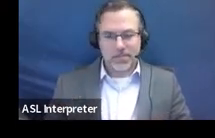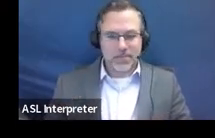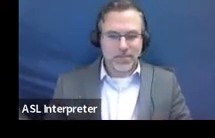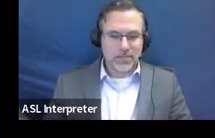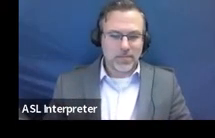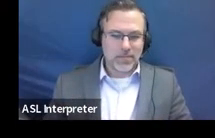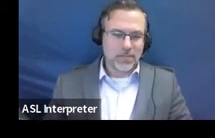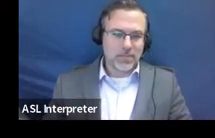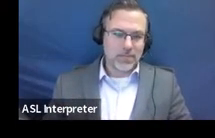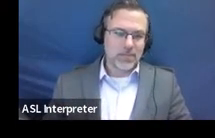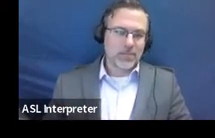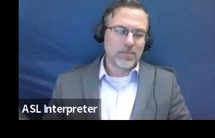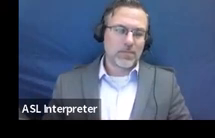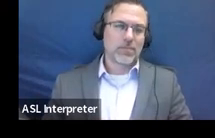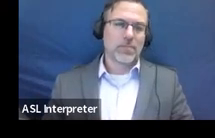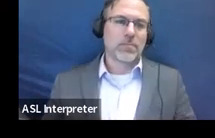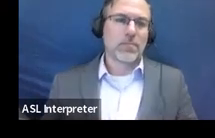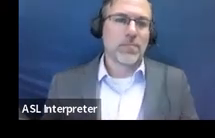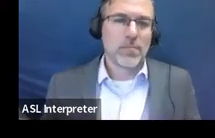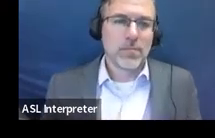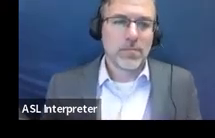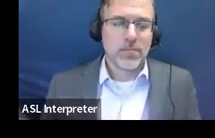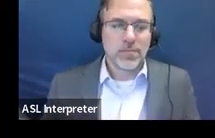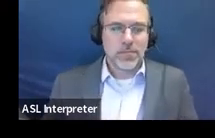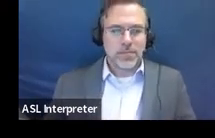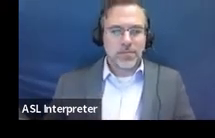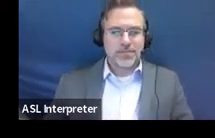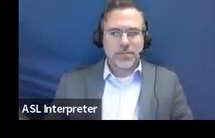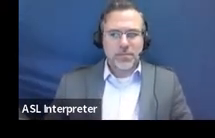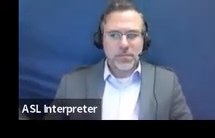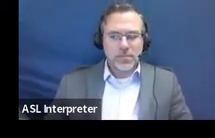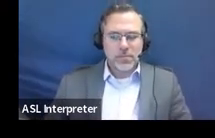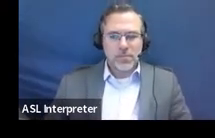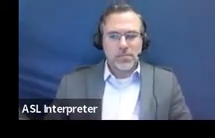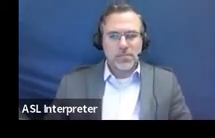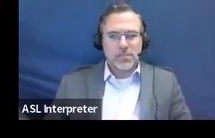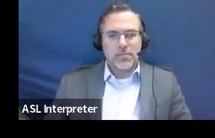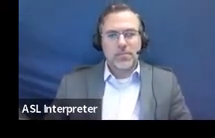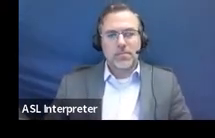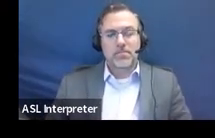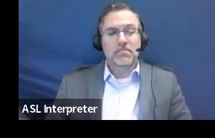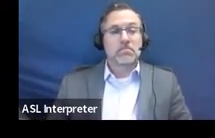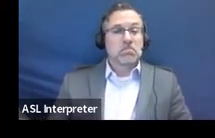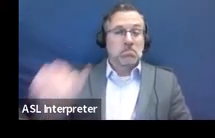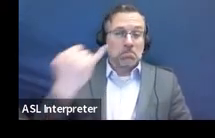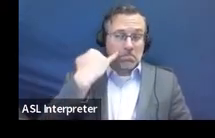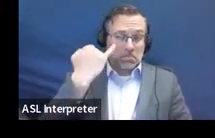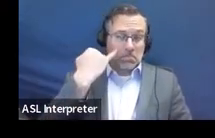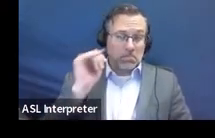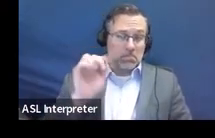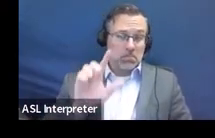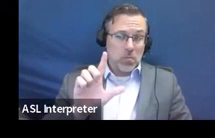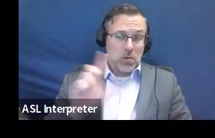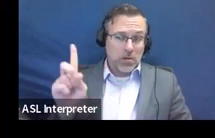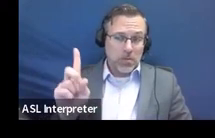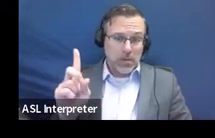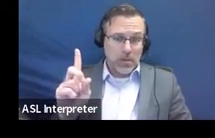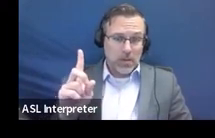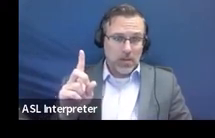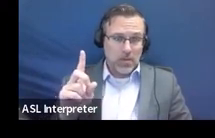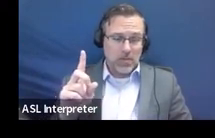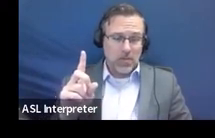then we move on here. And we have, if there is a learning disability, the disability is